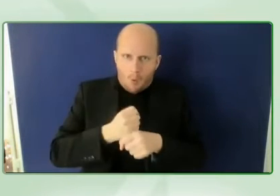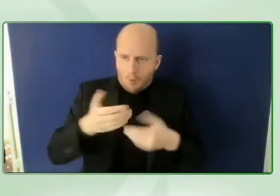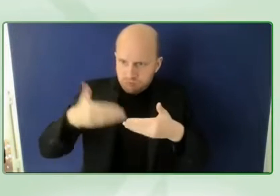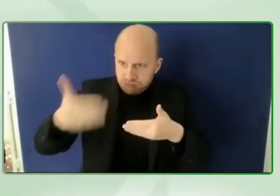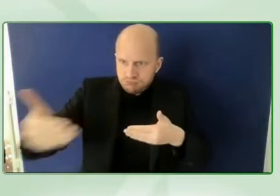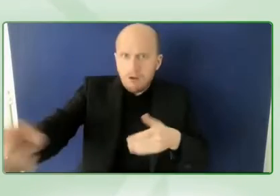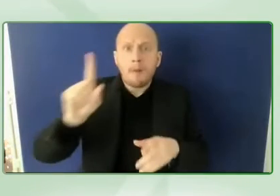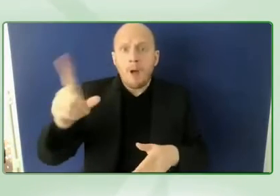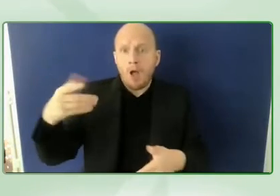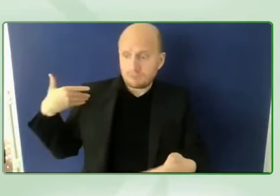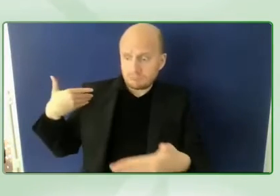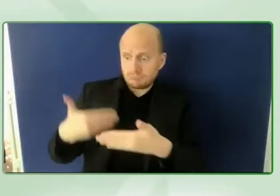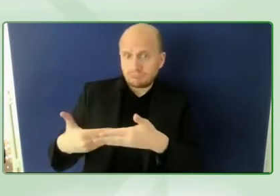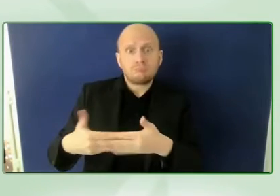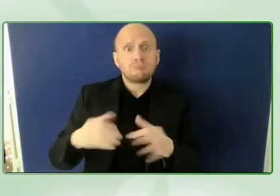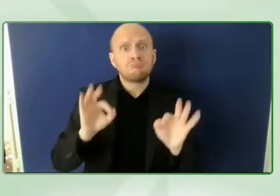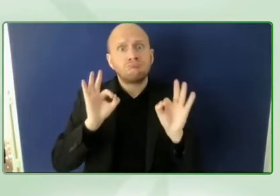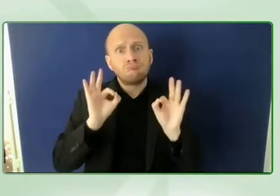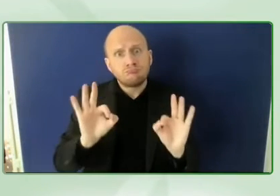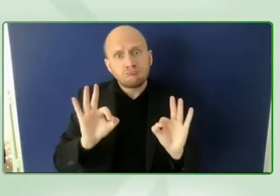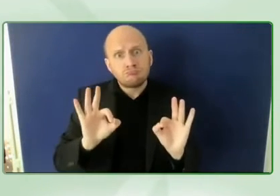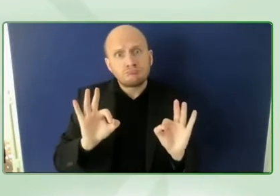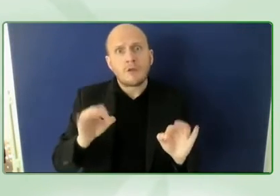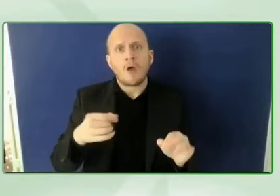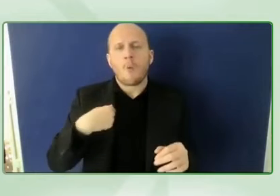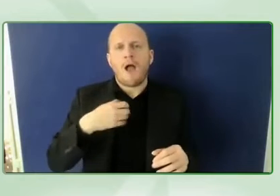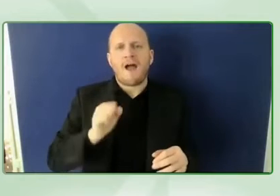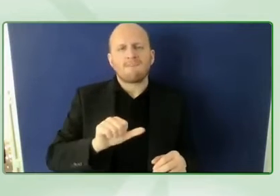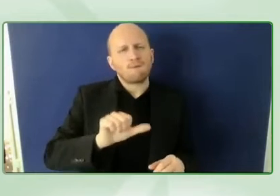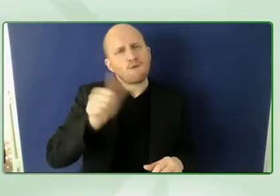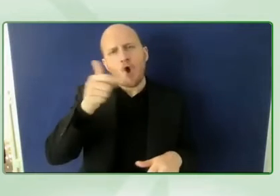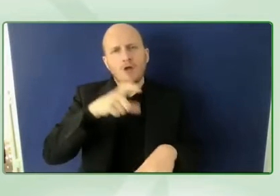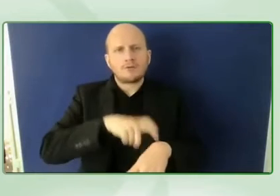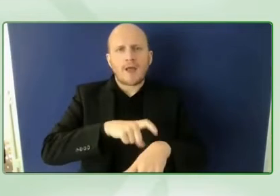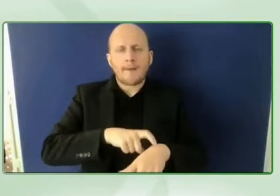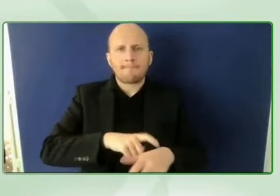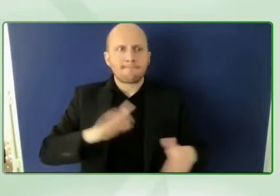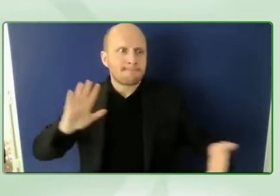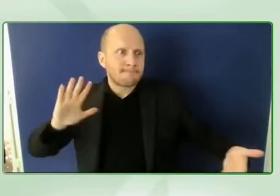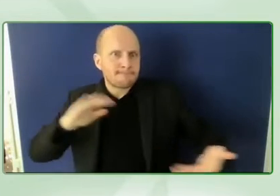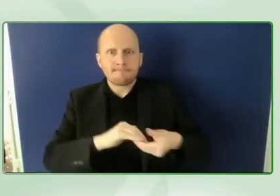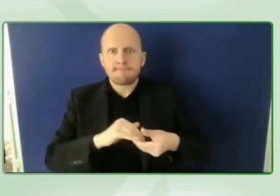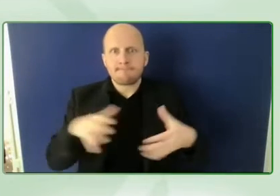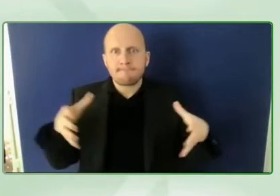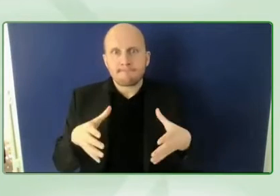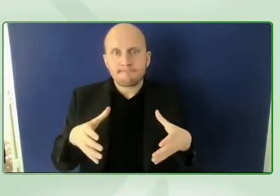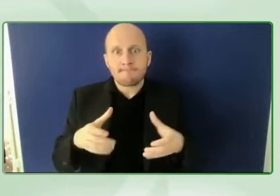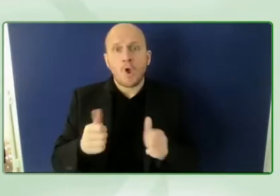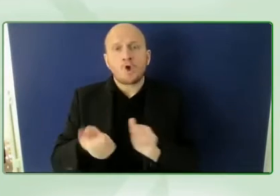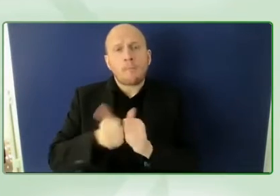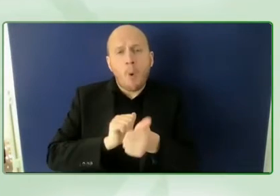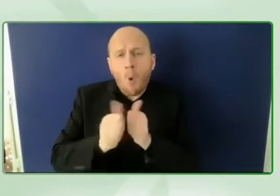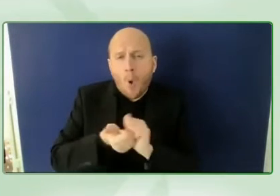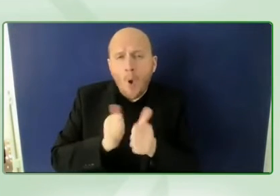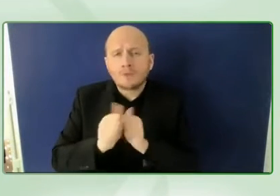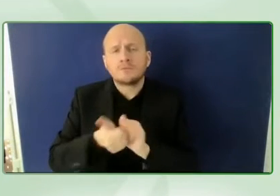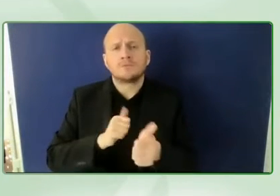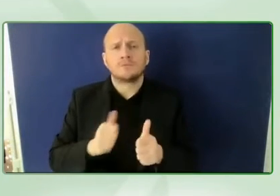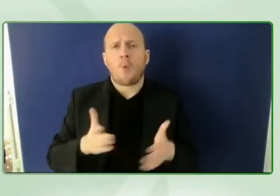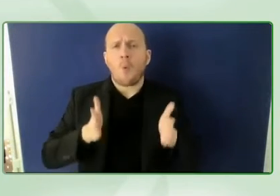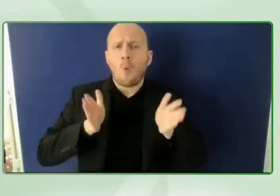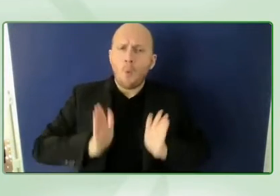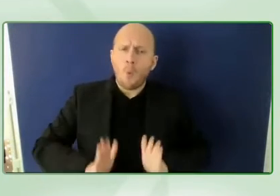first time ever we brought together this coalition of international organizations covering sport uh human rights